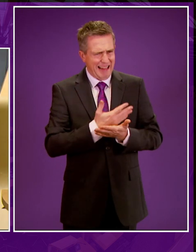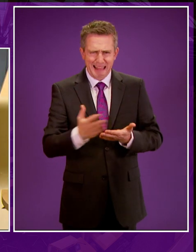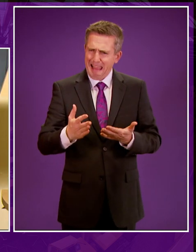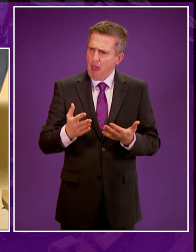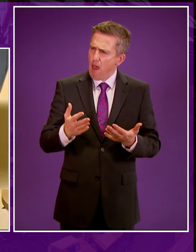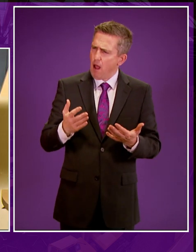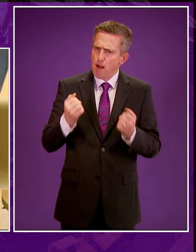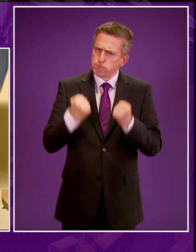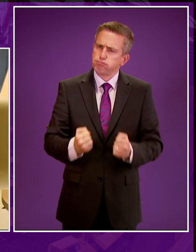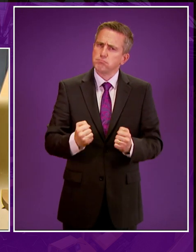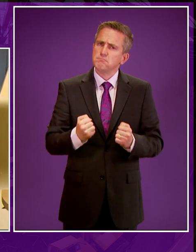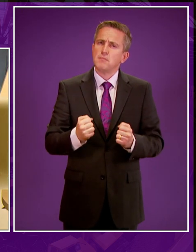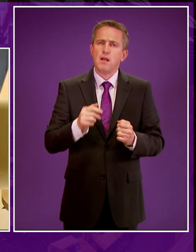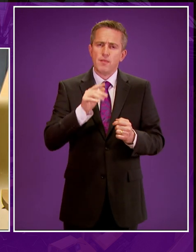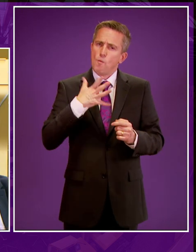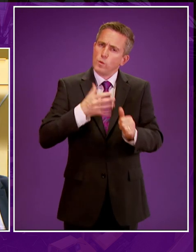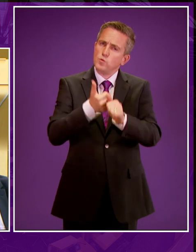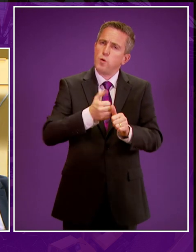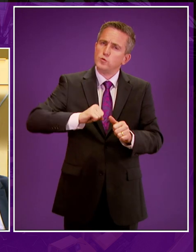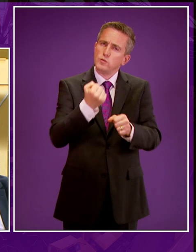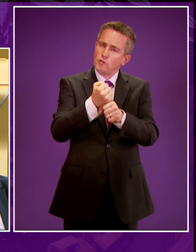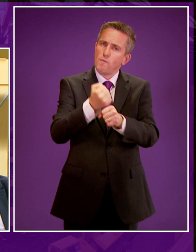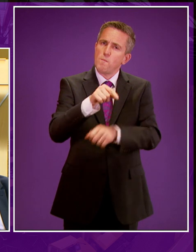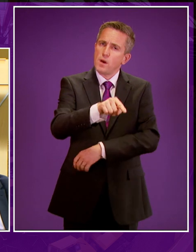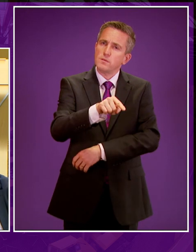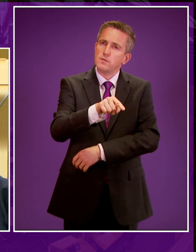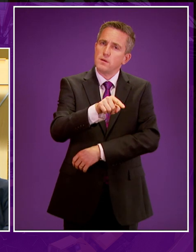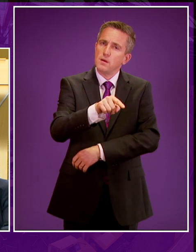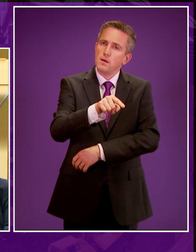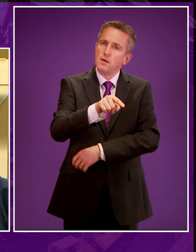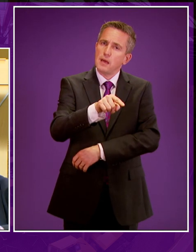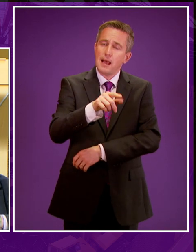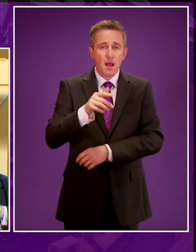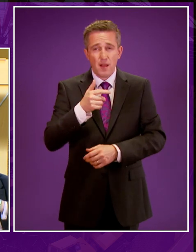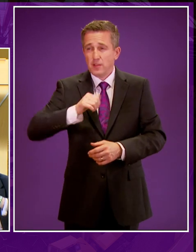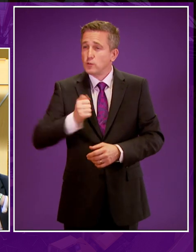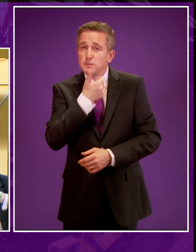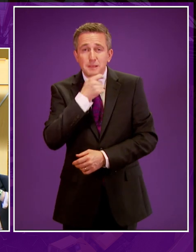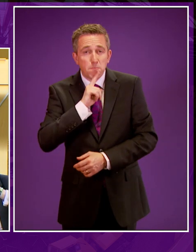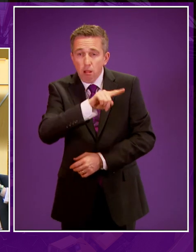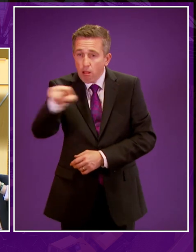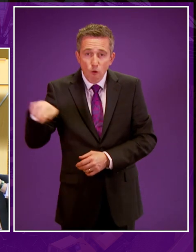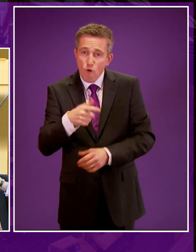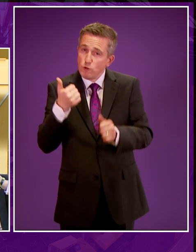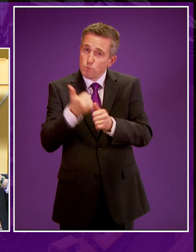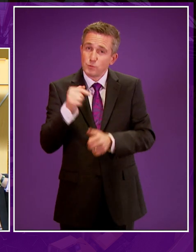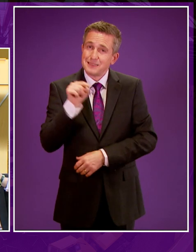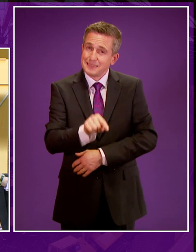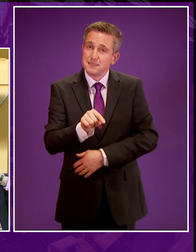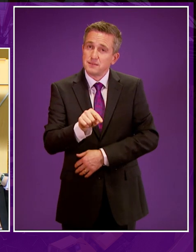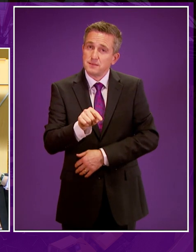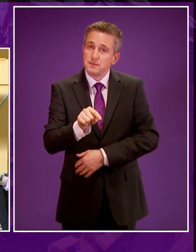today in support of the government's position, make it clear that that is a view that is supported by the people of Scotland in the consultation we've undertaken.